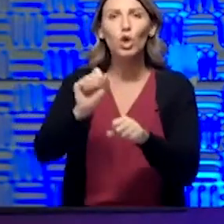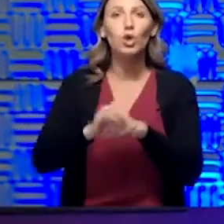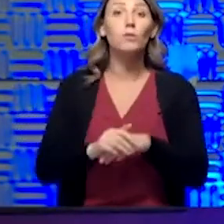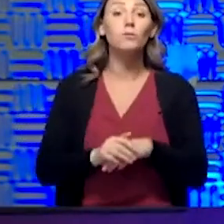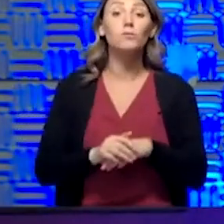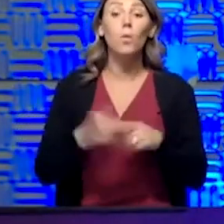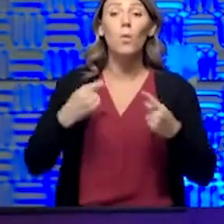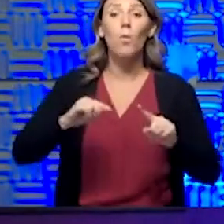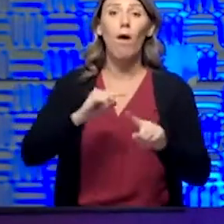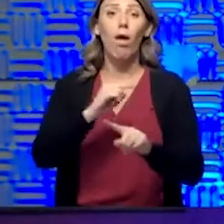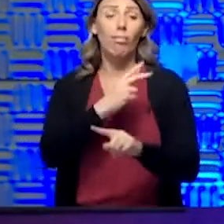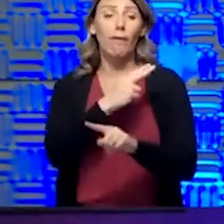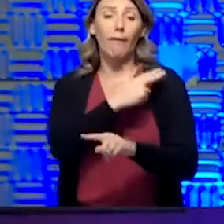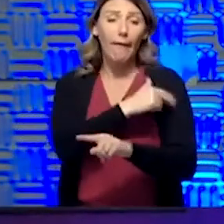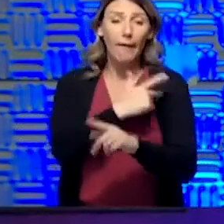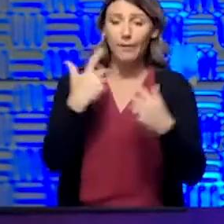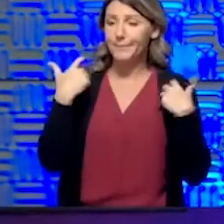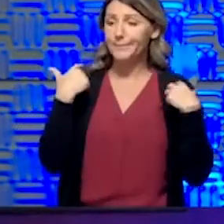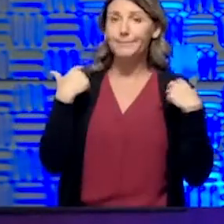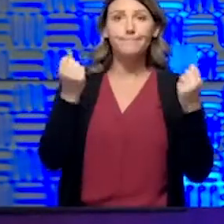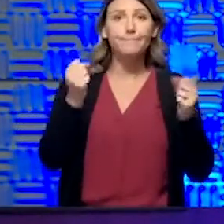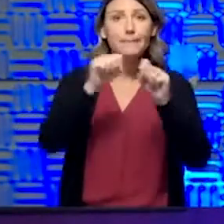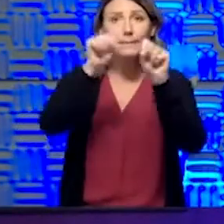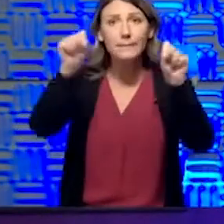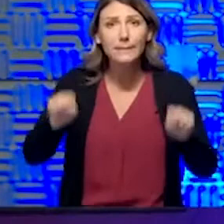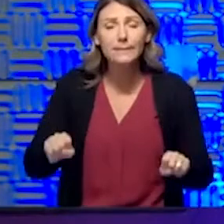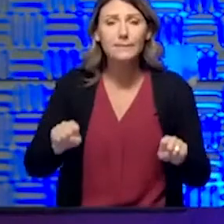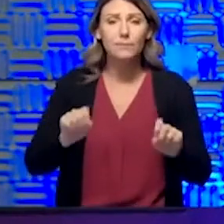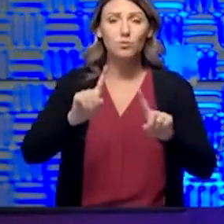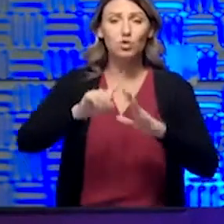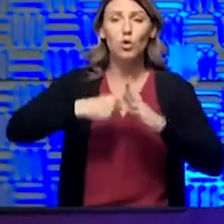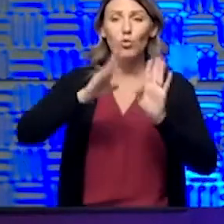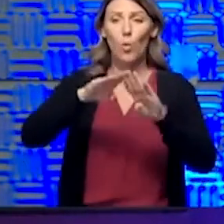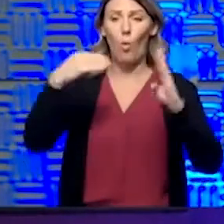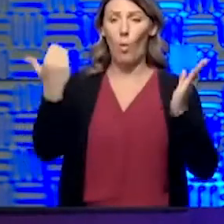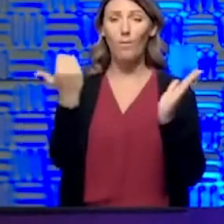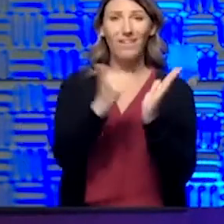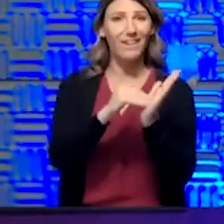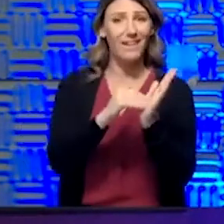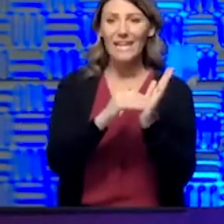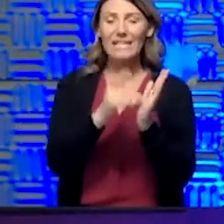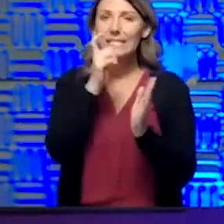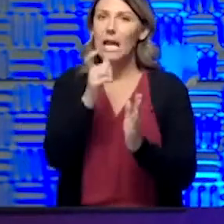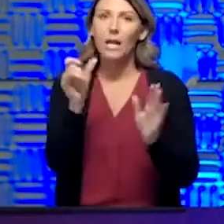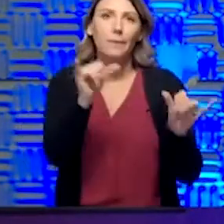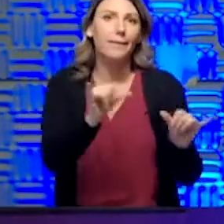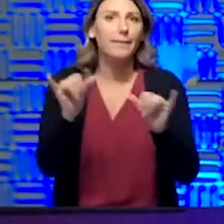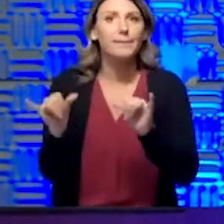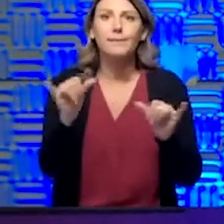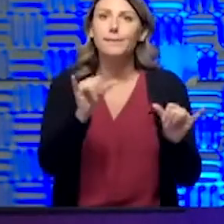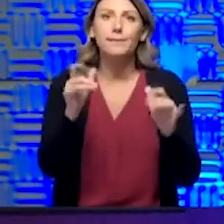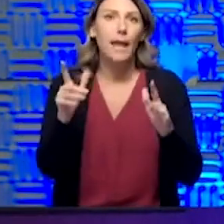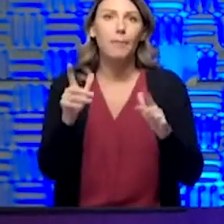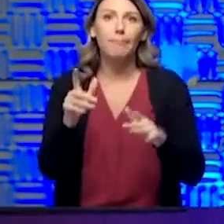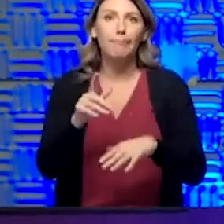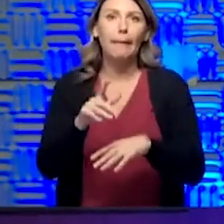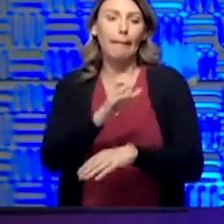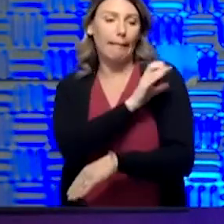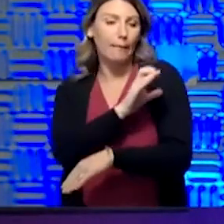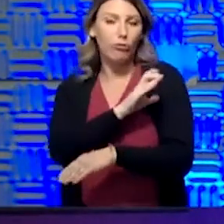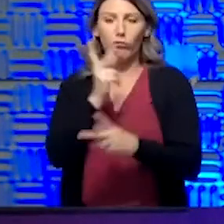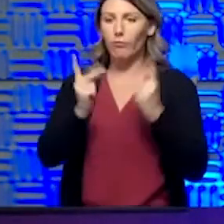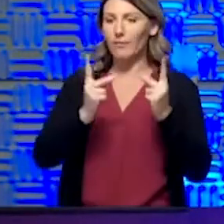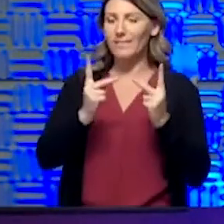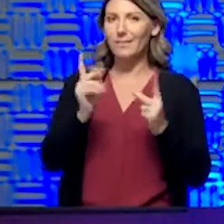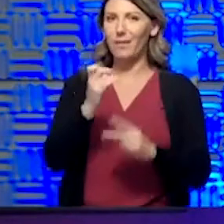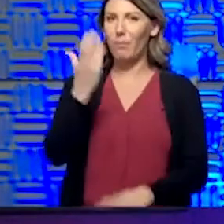the country, they will not look the same. You will not have the same kind of ambulatory visit you had before. Part